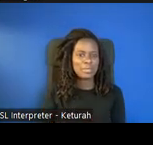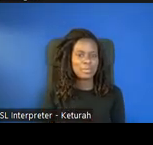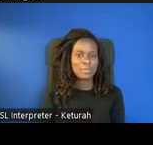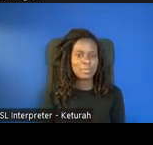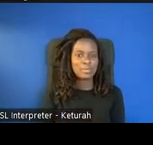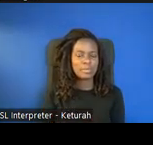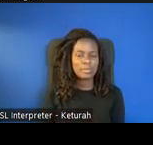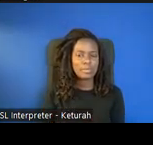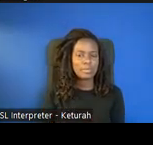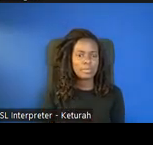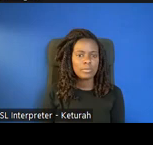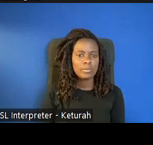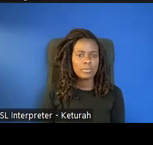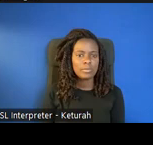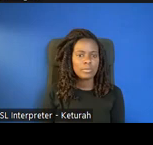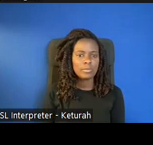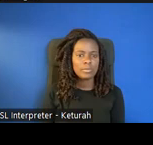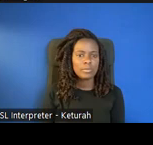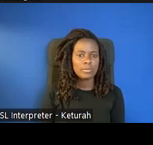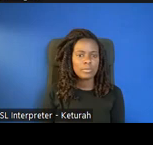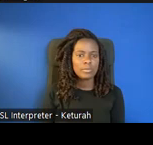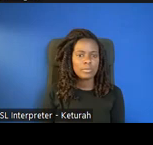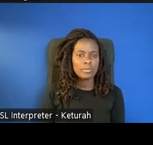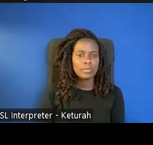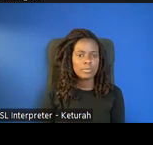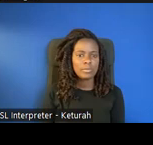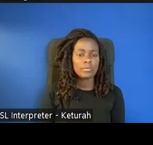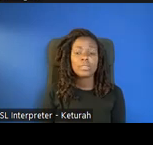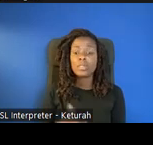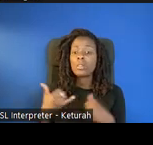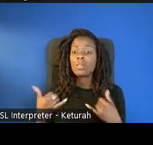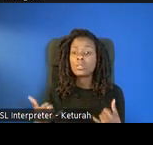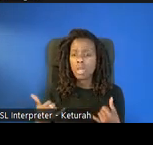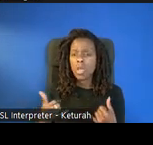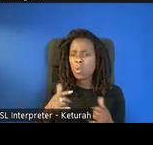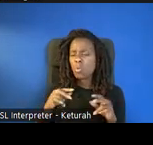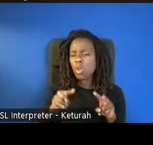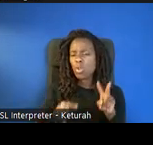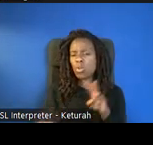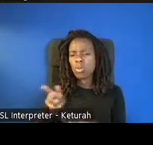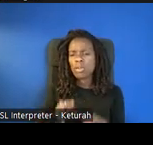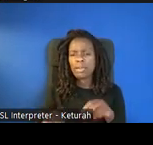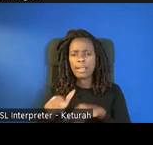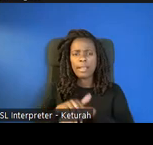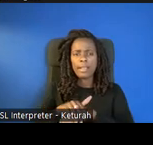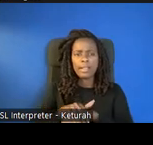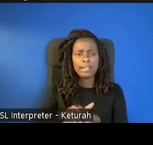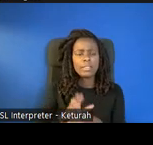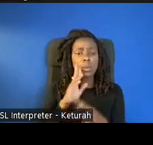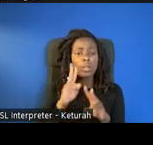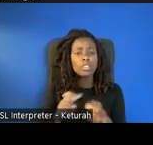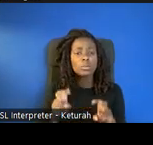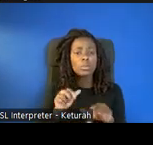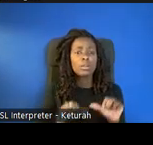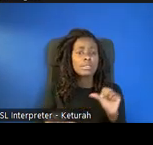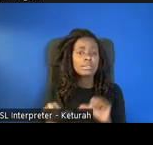I'm going to switch us back into English and we get our little intro. We're going to explore science, technology, engineering and math.